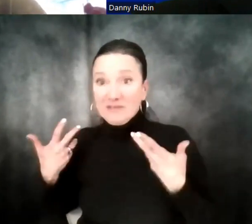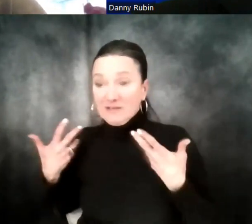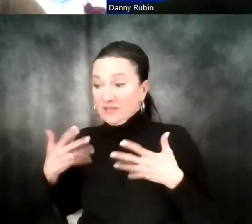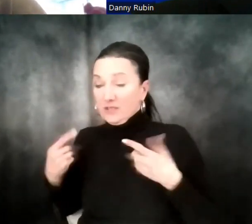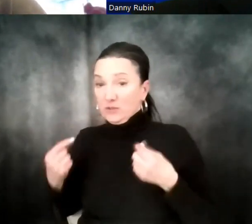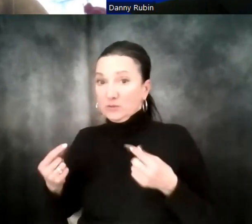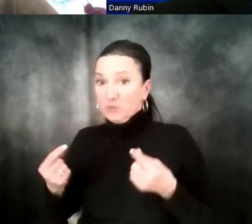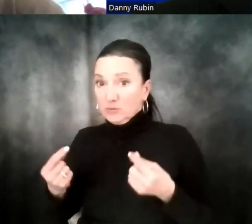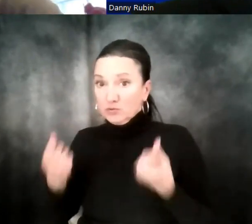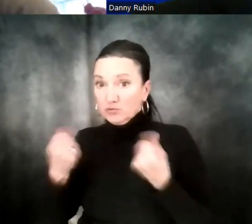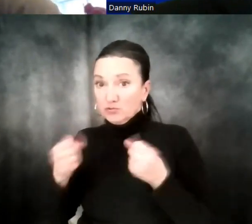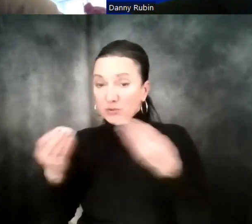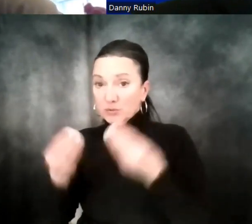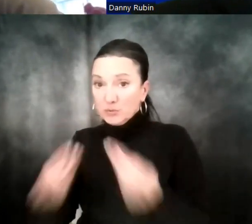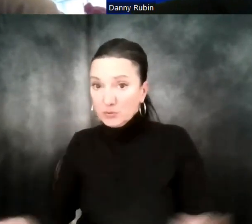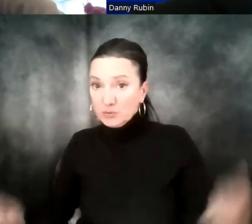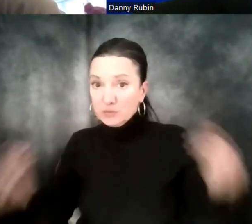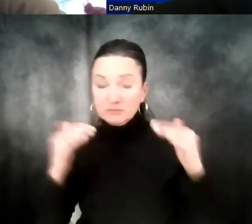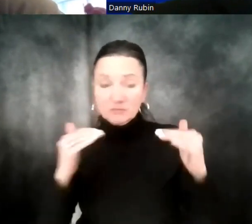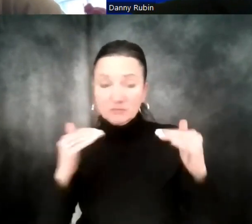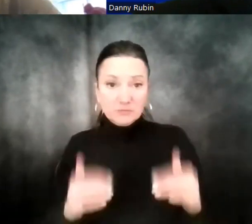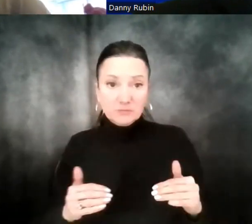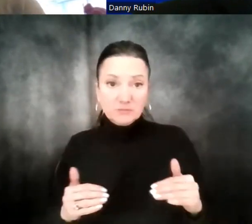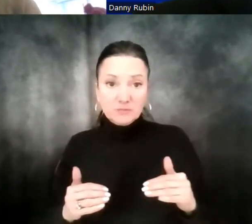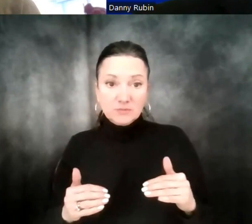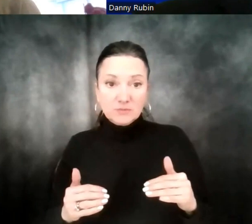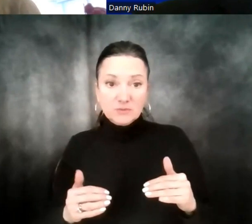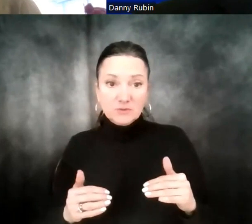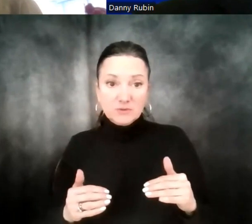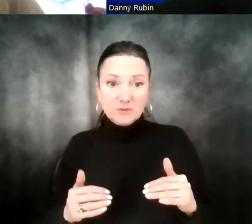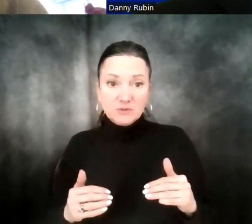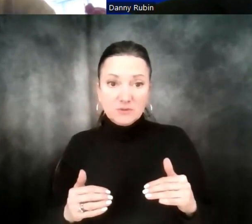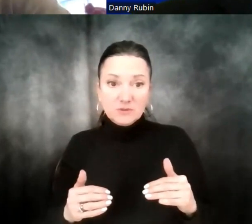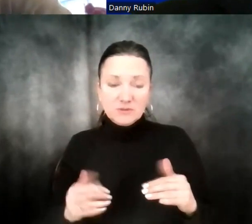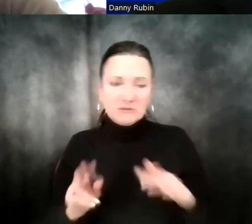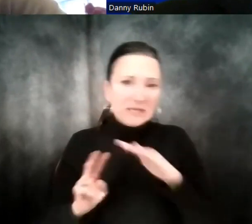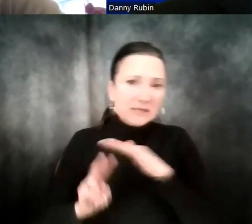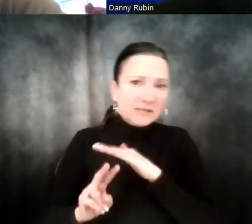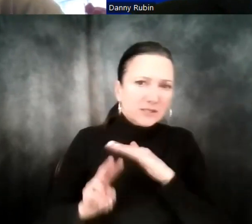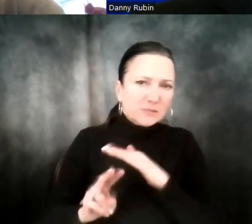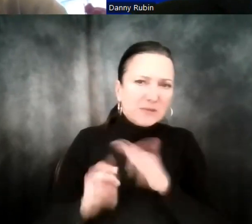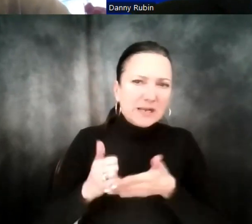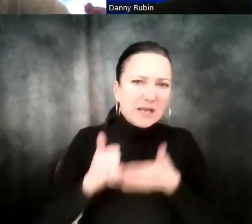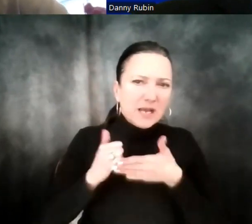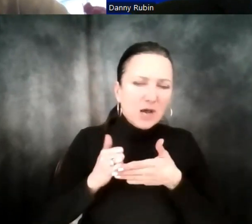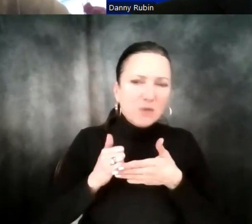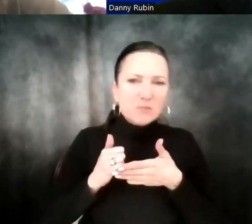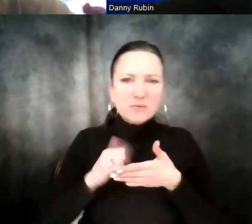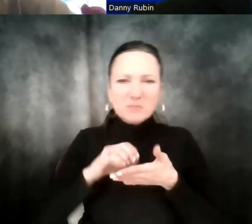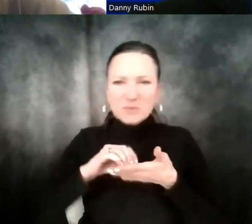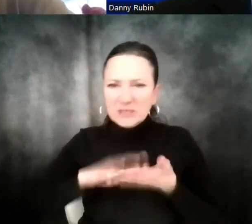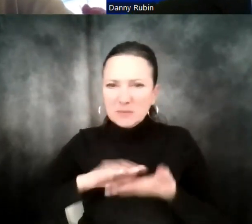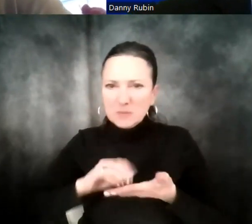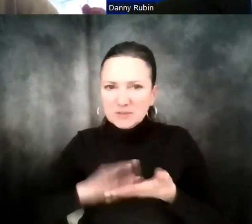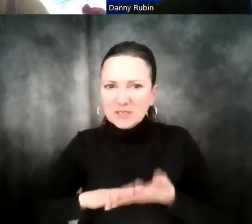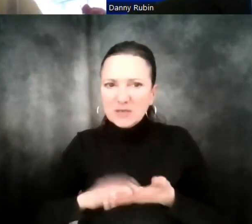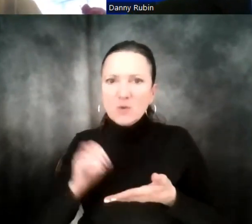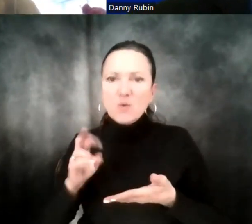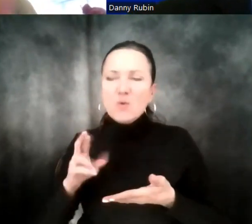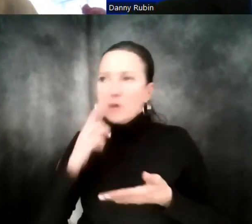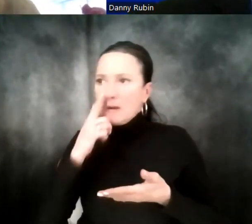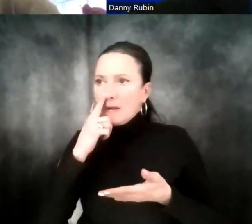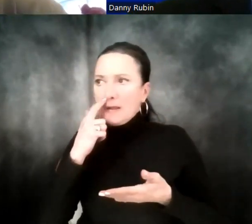towards a resolution, as well as what we anticipate, like, either needing help with, or we,